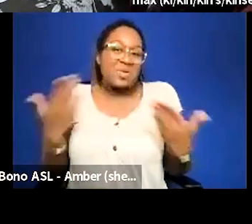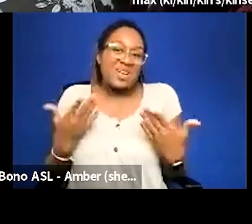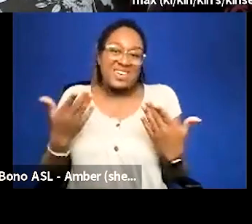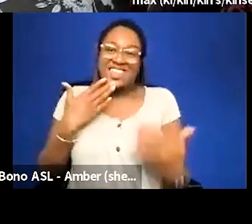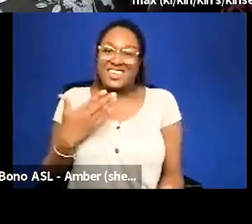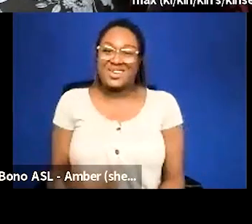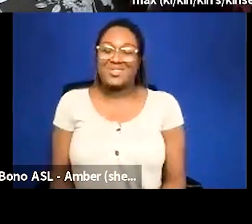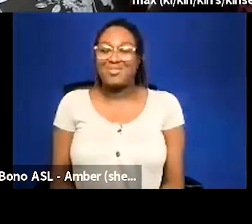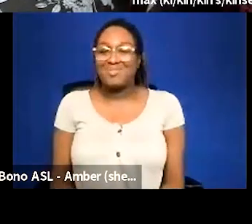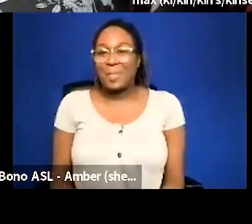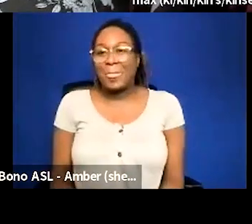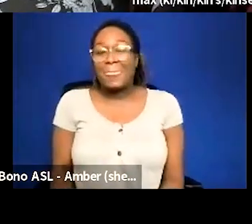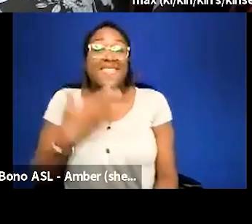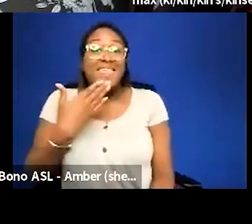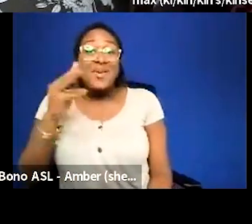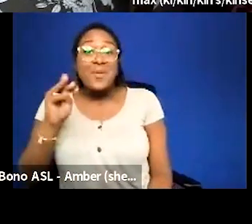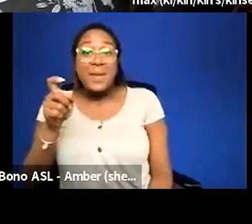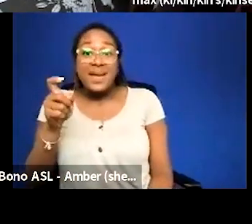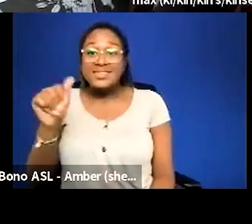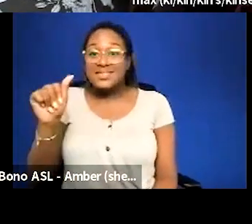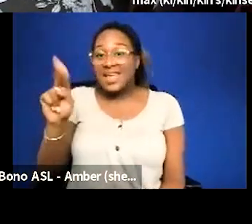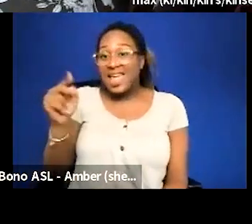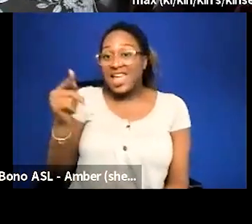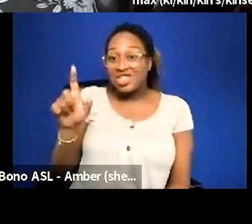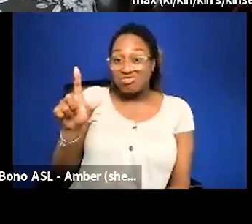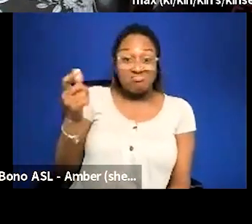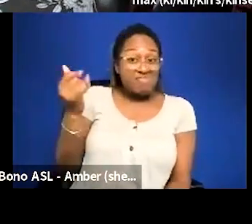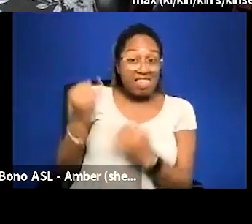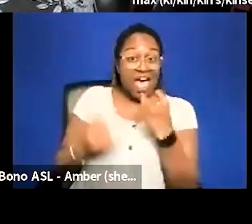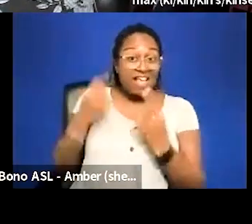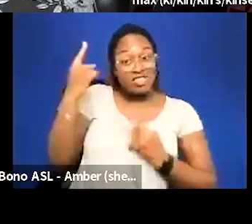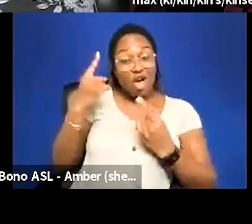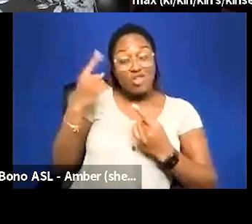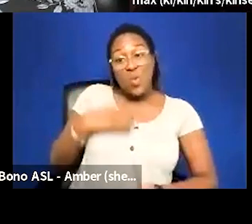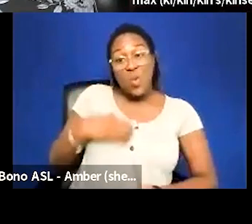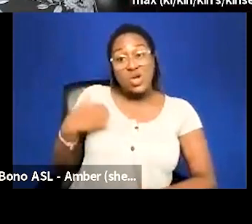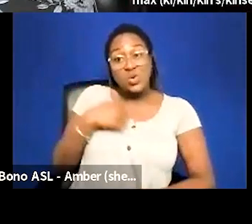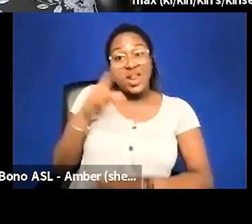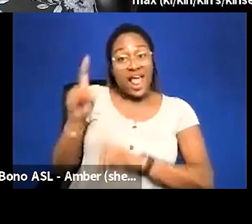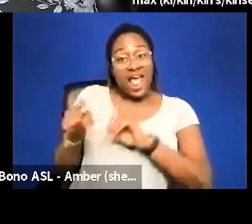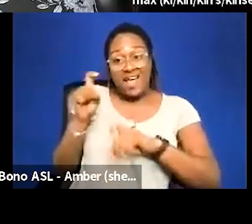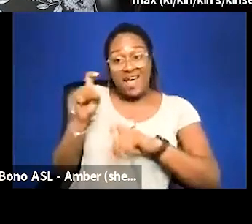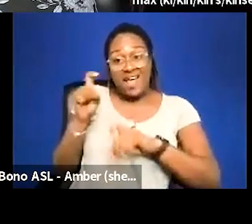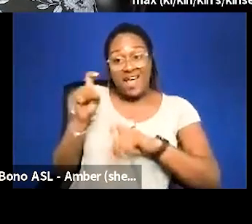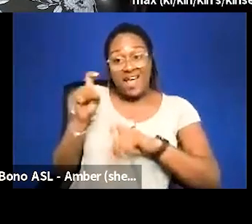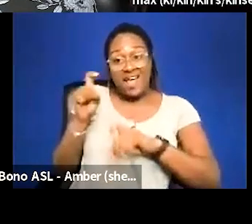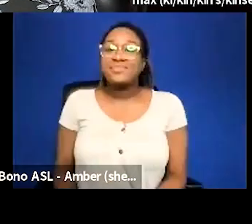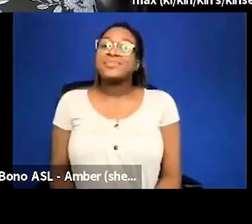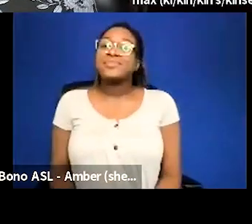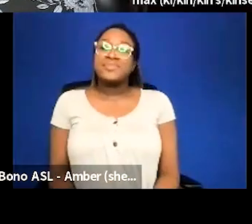thank you max um angel any final thoughts from you or anything you wish we had asked about um